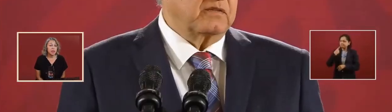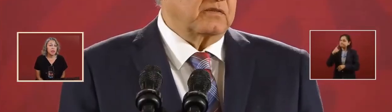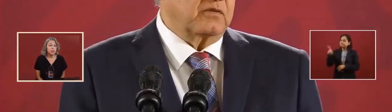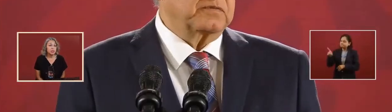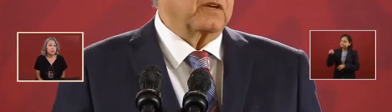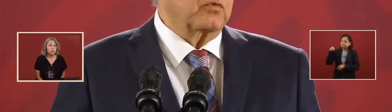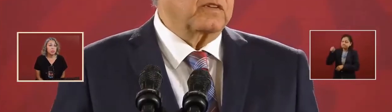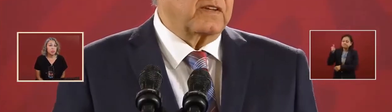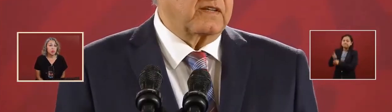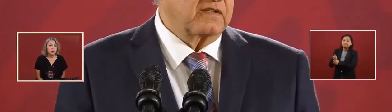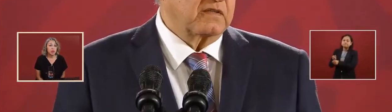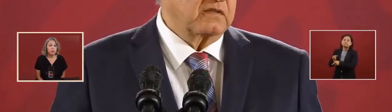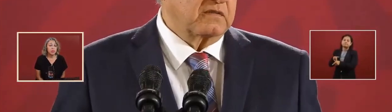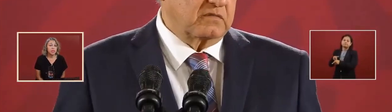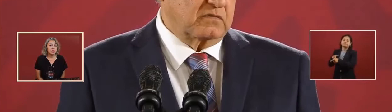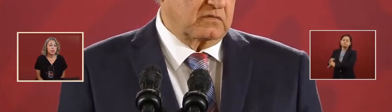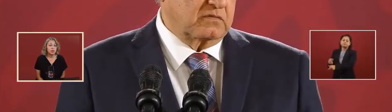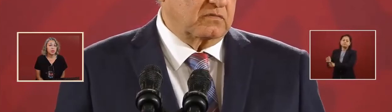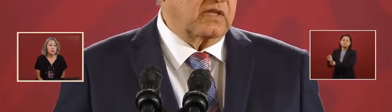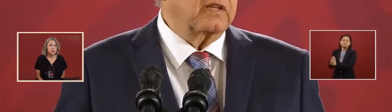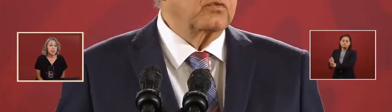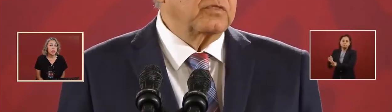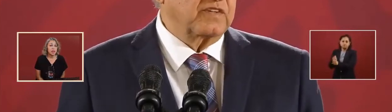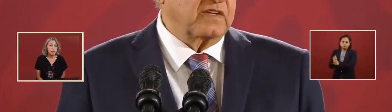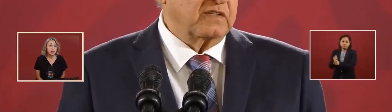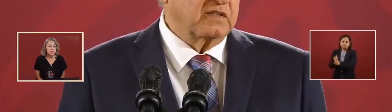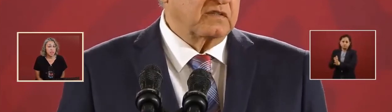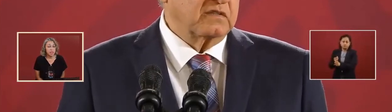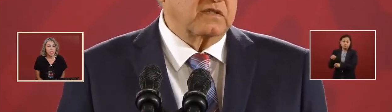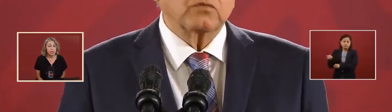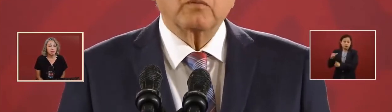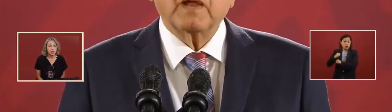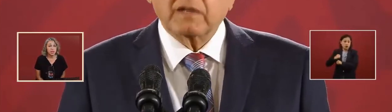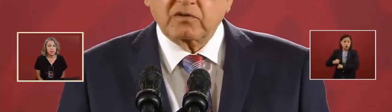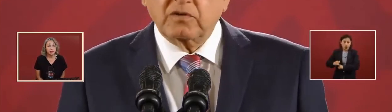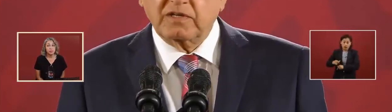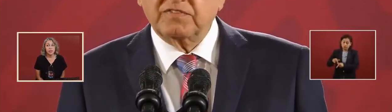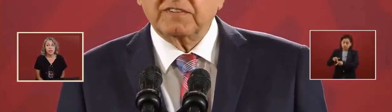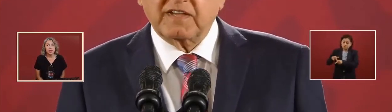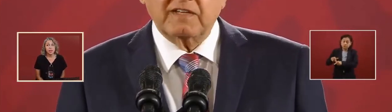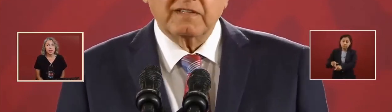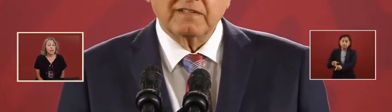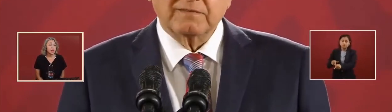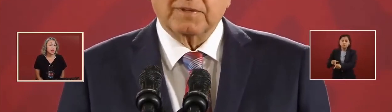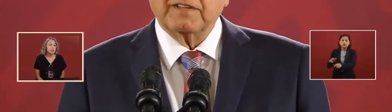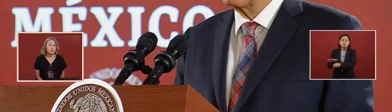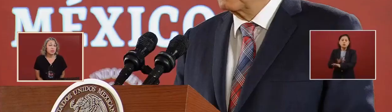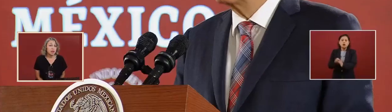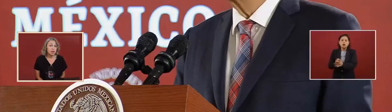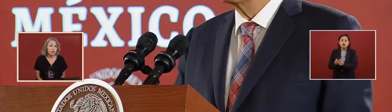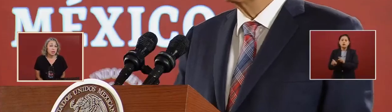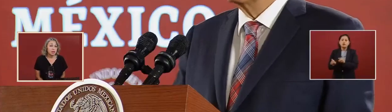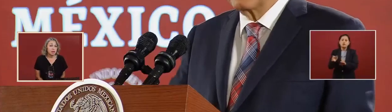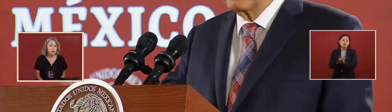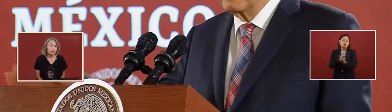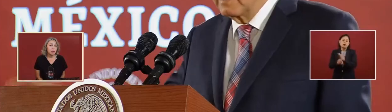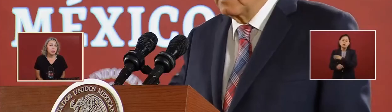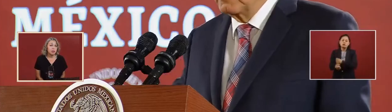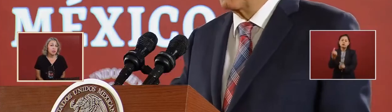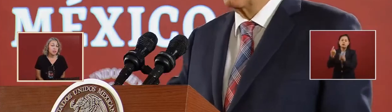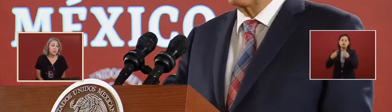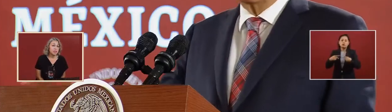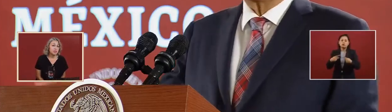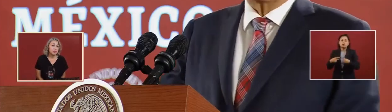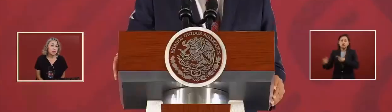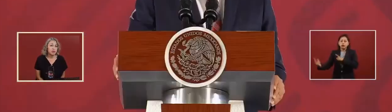or inhibit a complaint. And not to talk with the district attorney to say, hey,